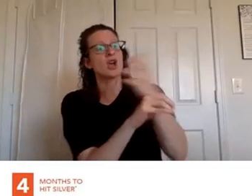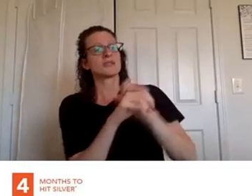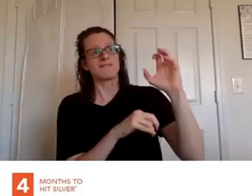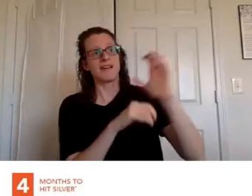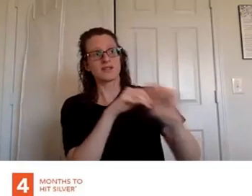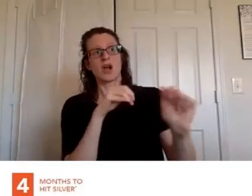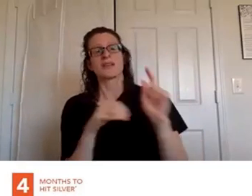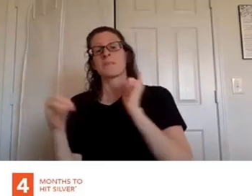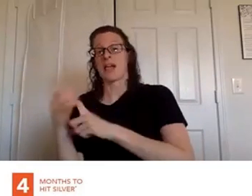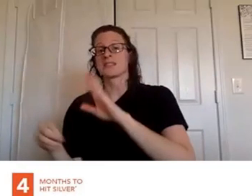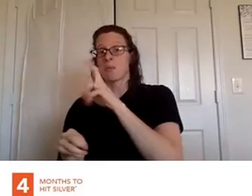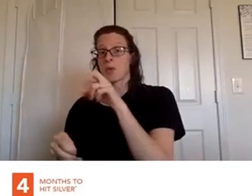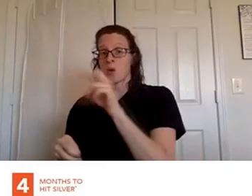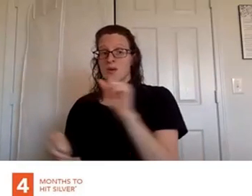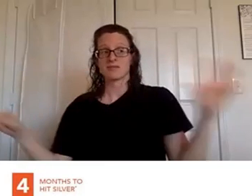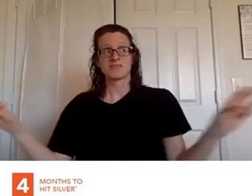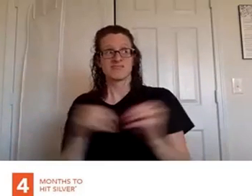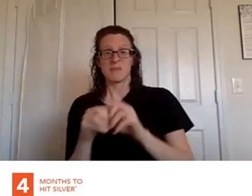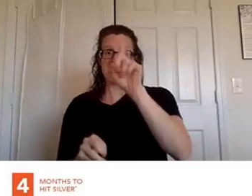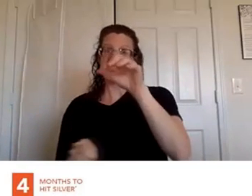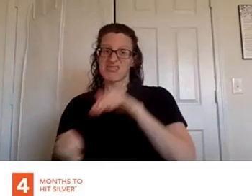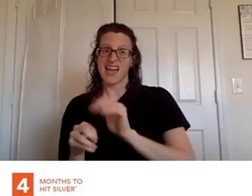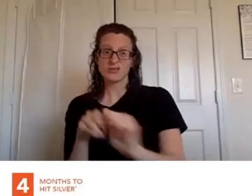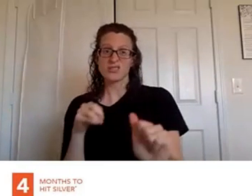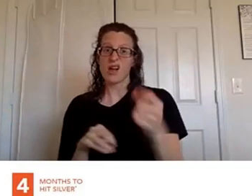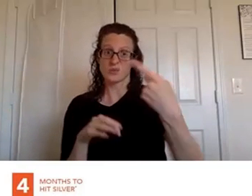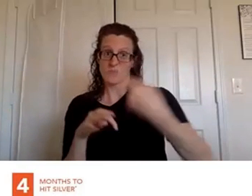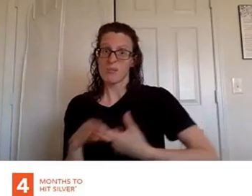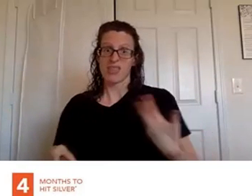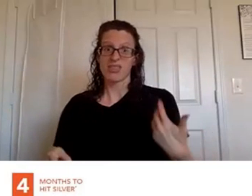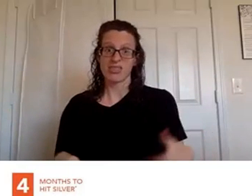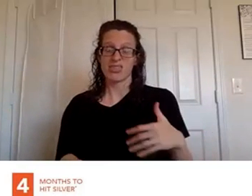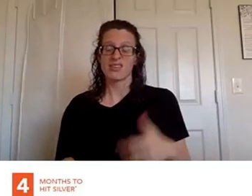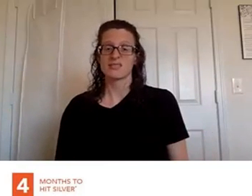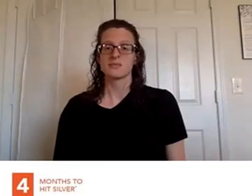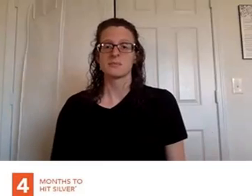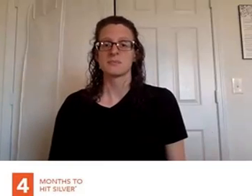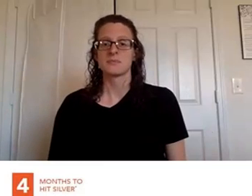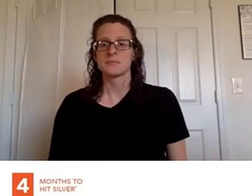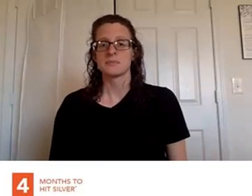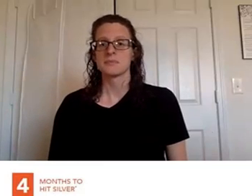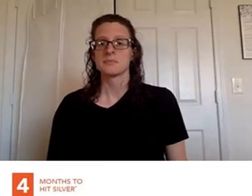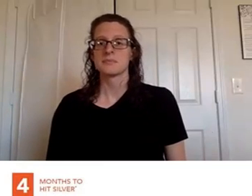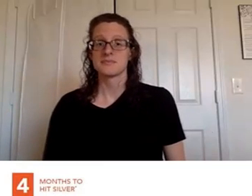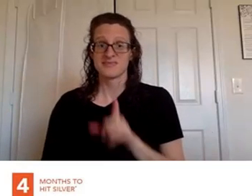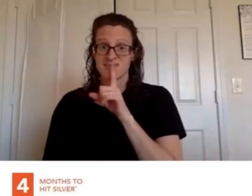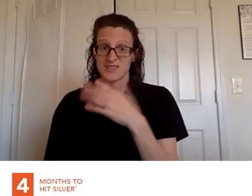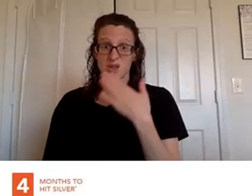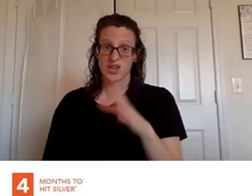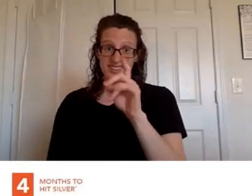so that would mean that you would get probably around a thousand dollars or more that month pretty sweet huh